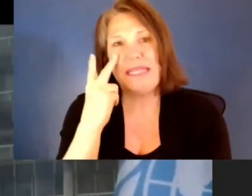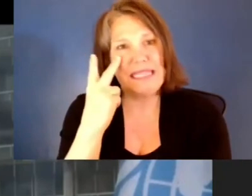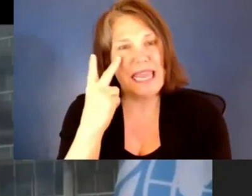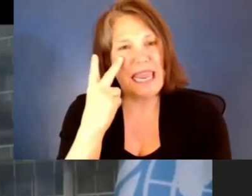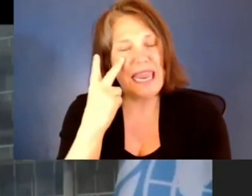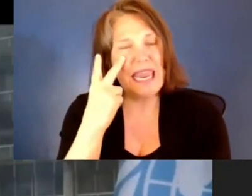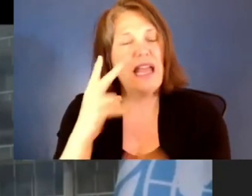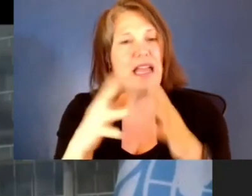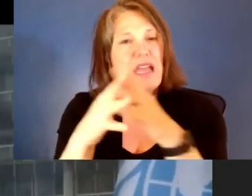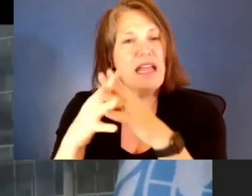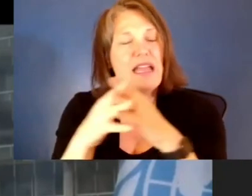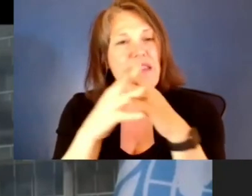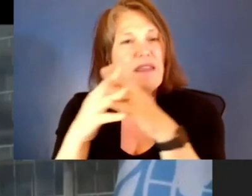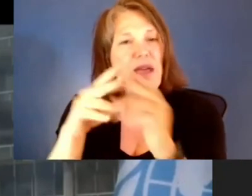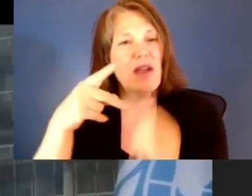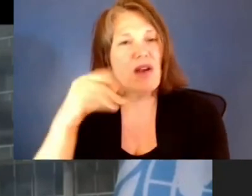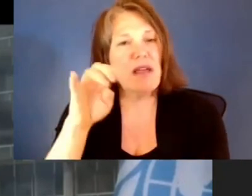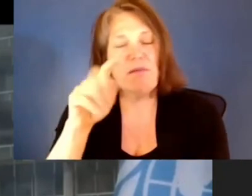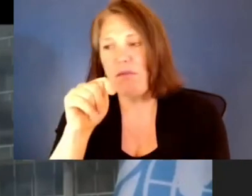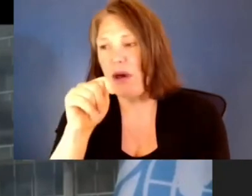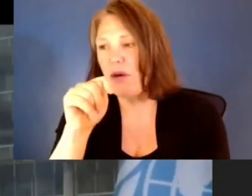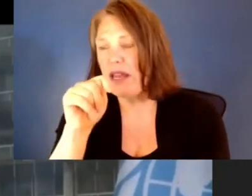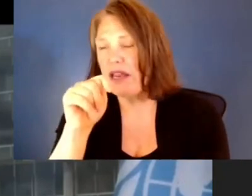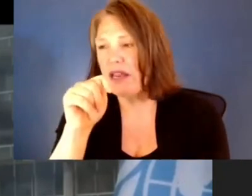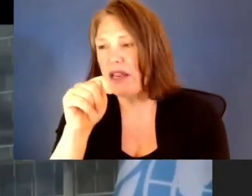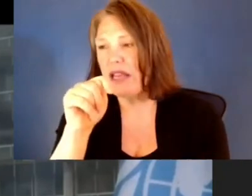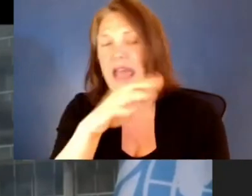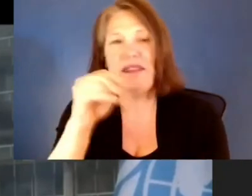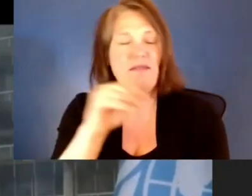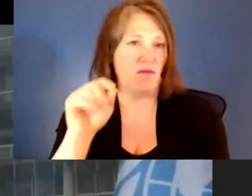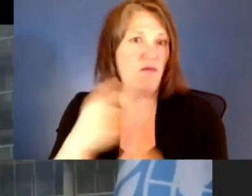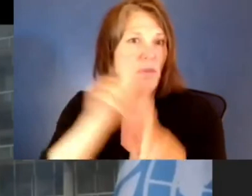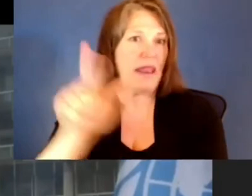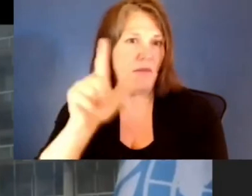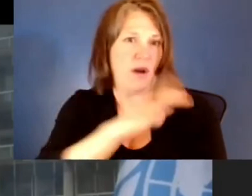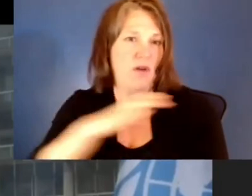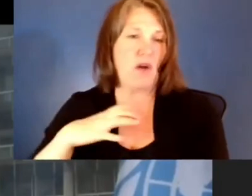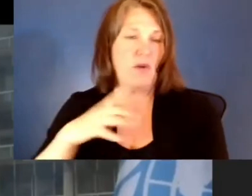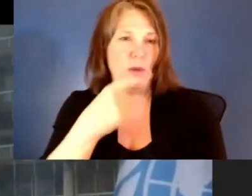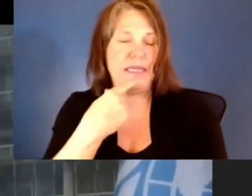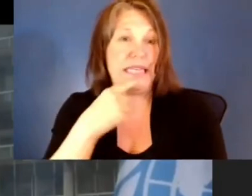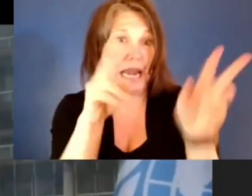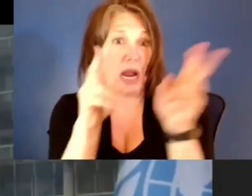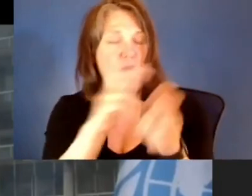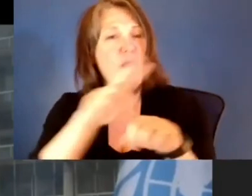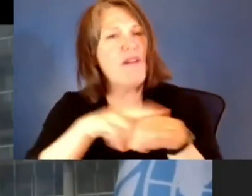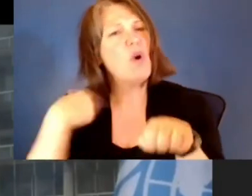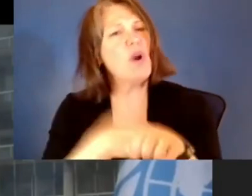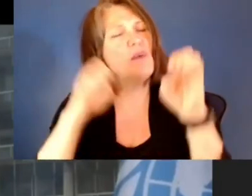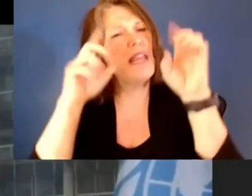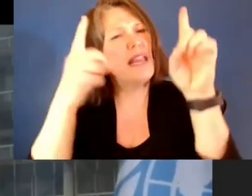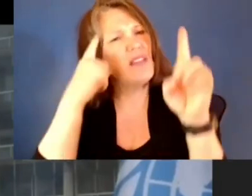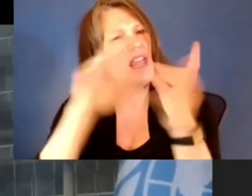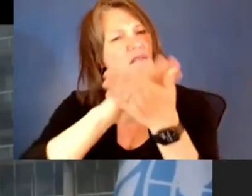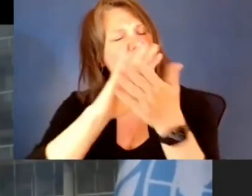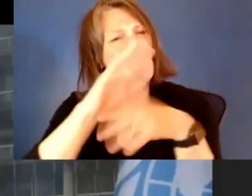Congress, who said, and I quote, of course, we can educate for world peace. I'd be willing to